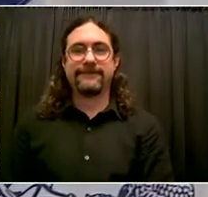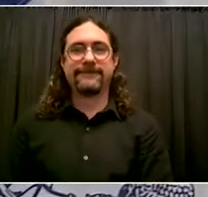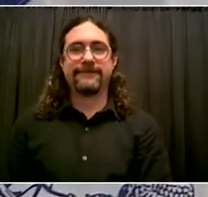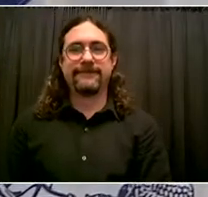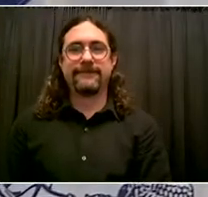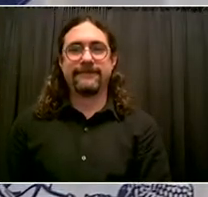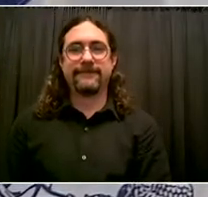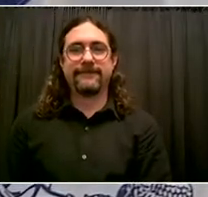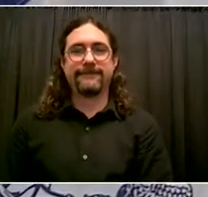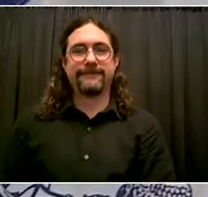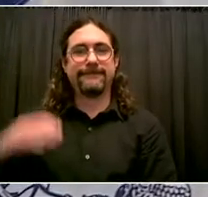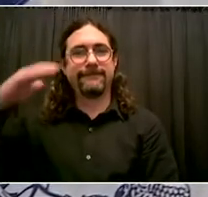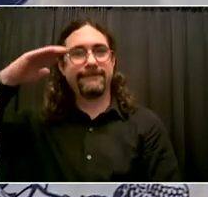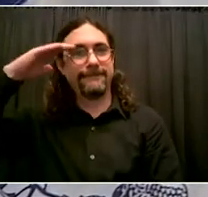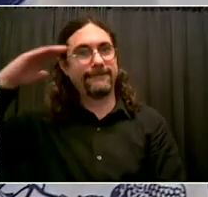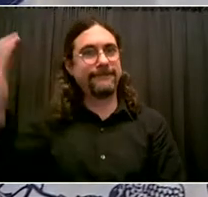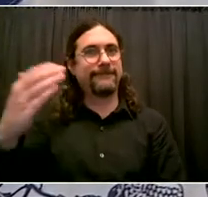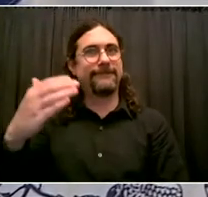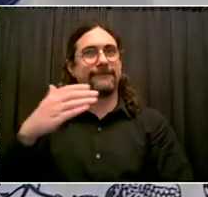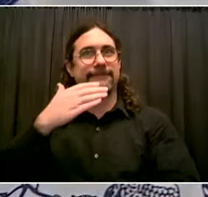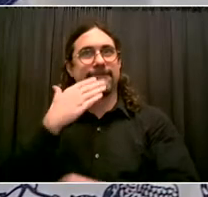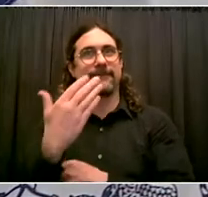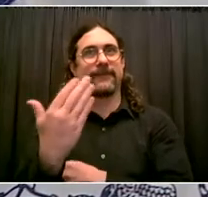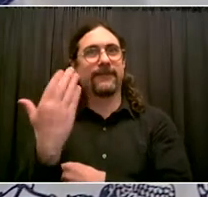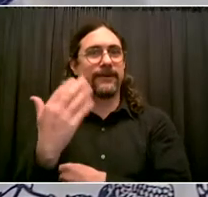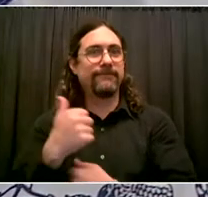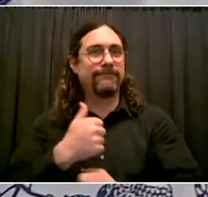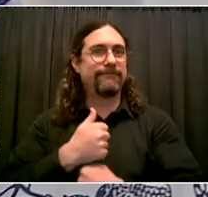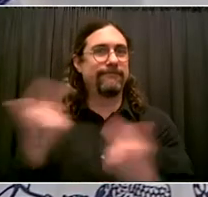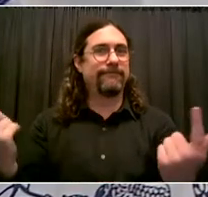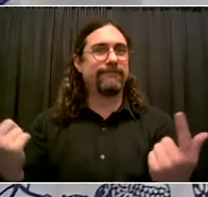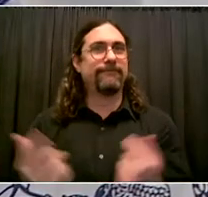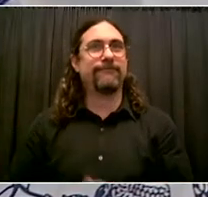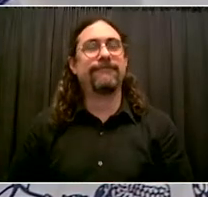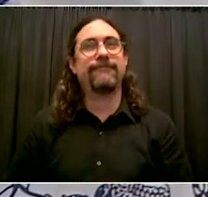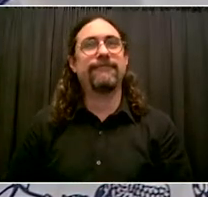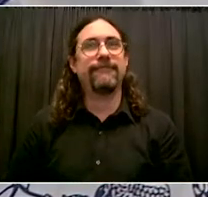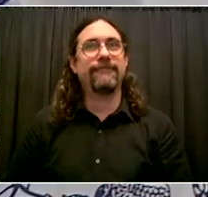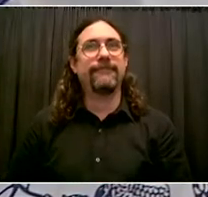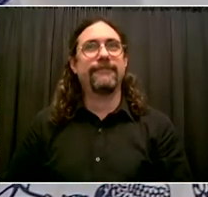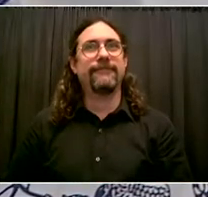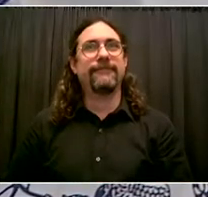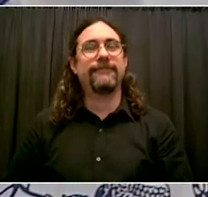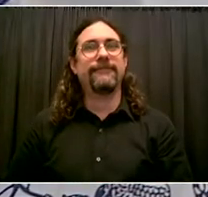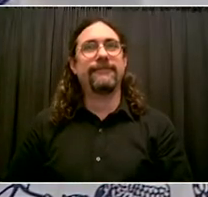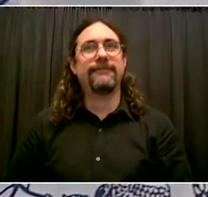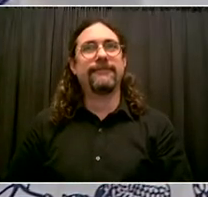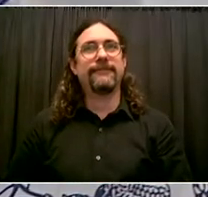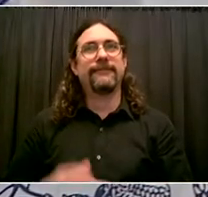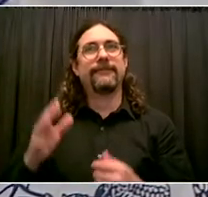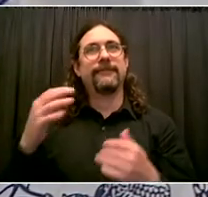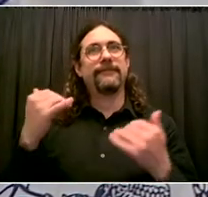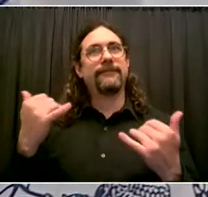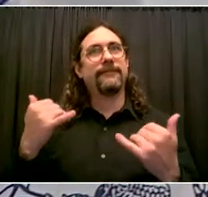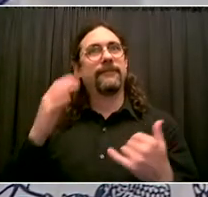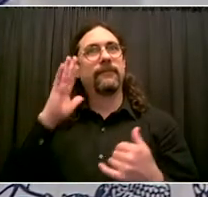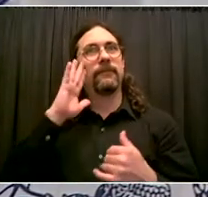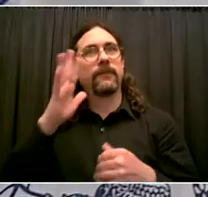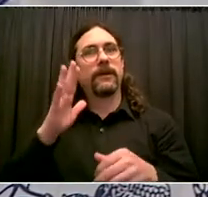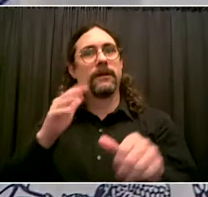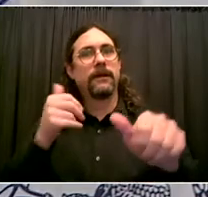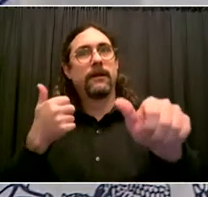Good morning everybody. We are going in a couple of minutes to have an update on our vaccination effort, including a live